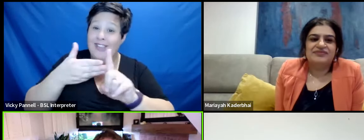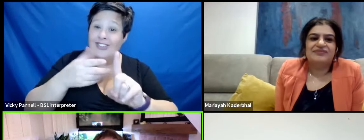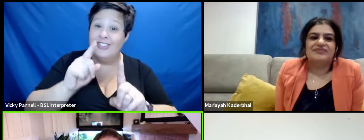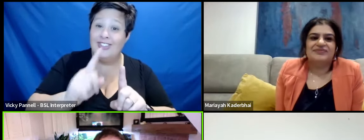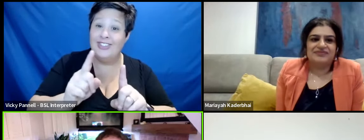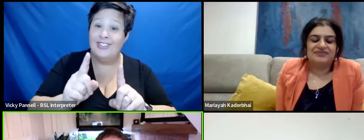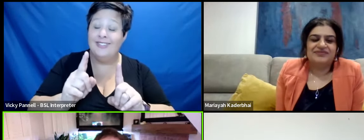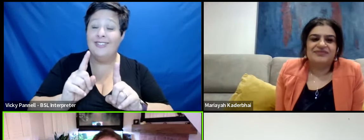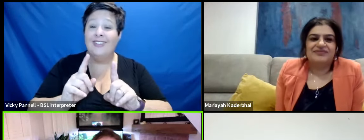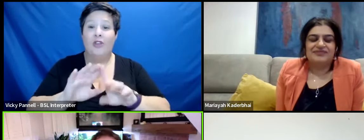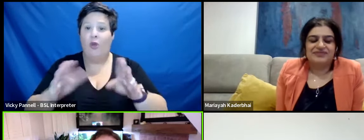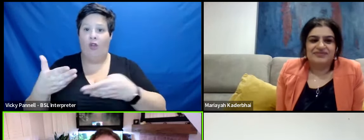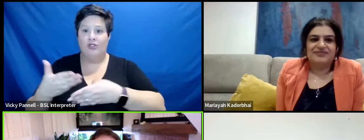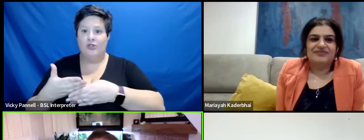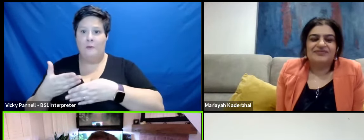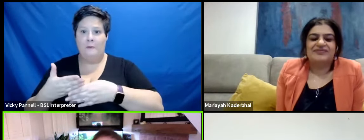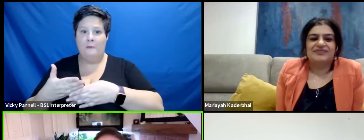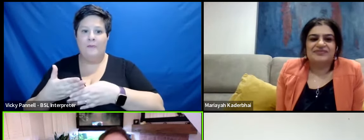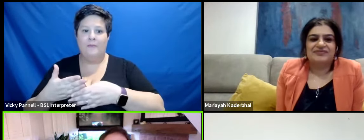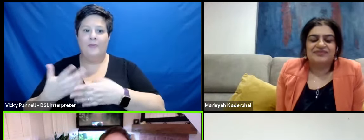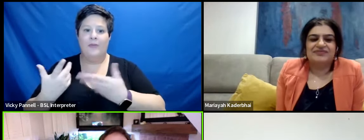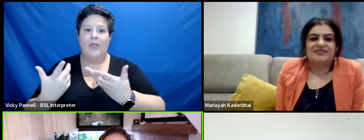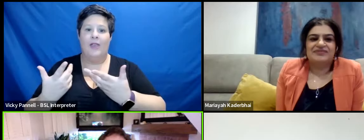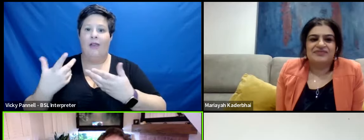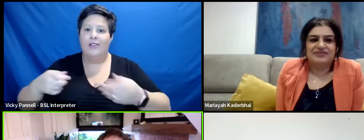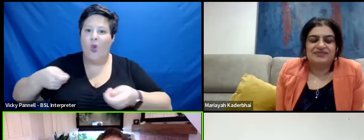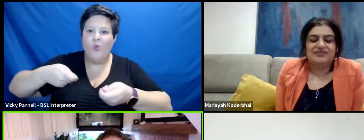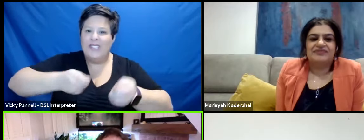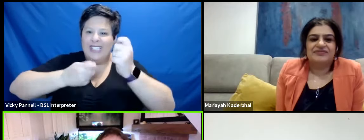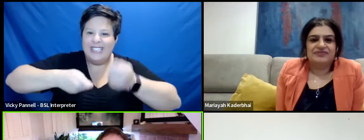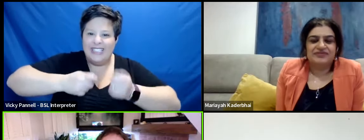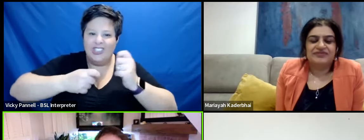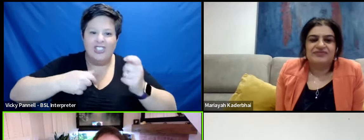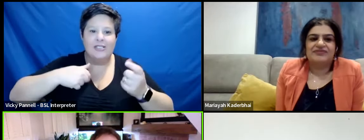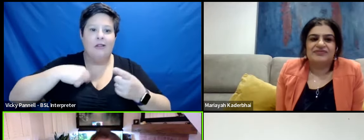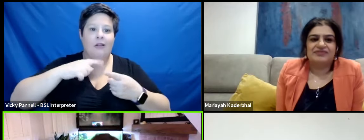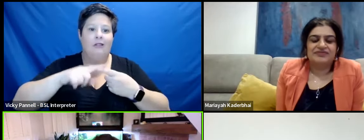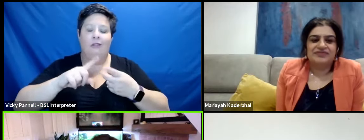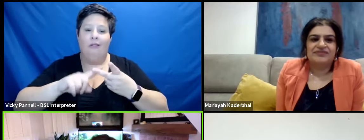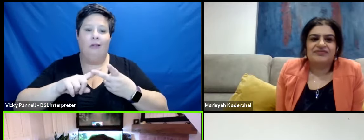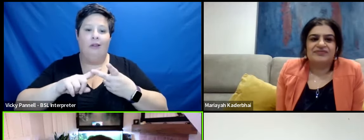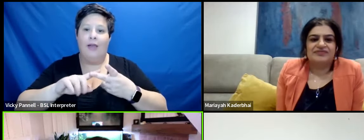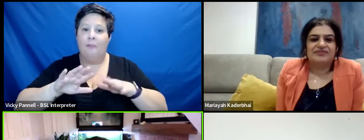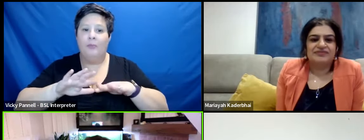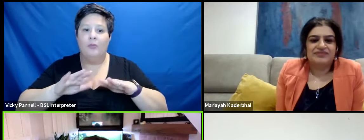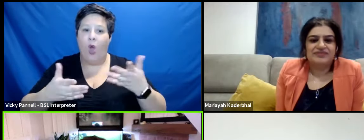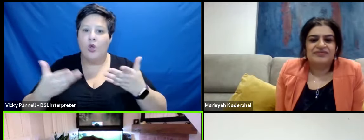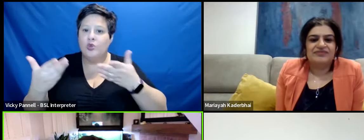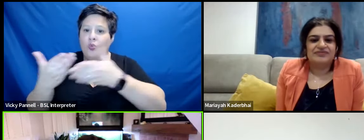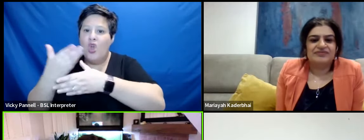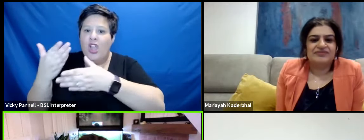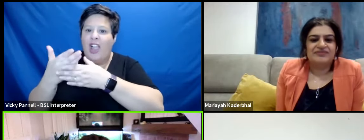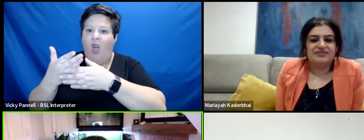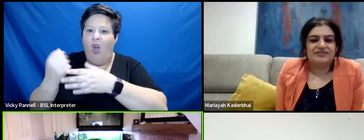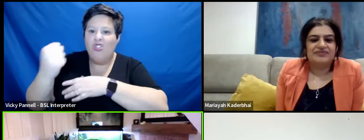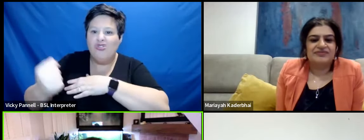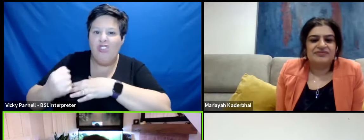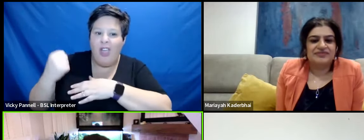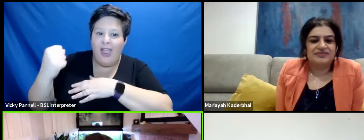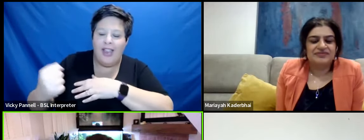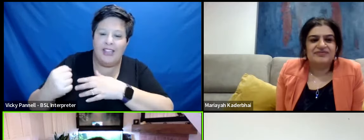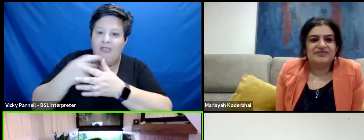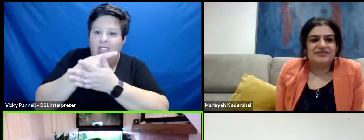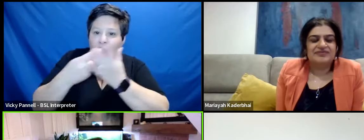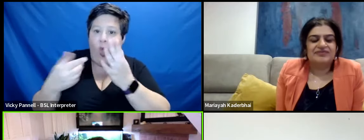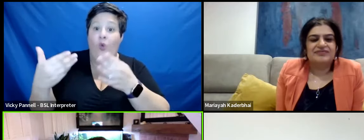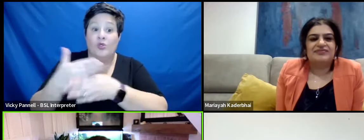it's a vocation it's not a job I don't dig ditches do you know what I mean I'm not doing I'm not working on the railroads and all of